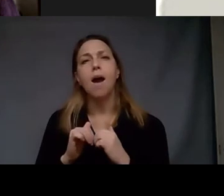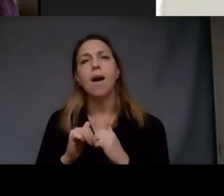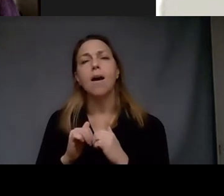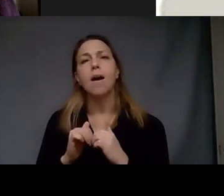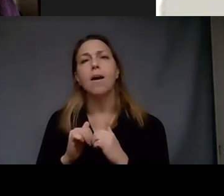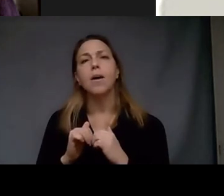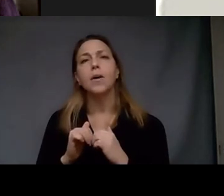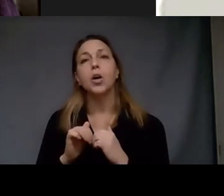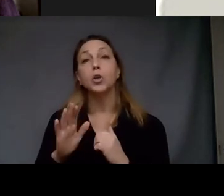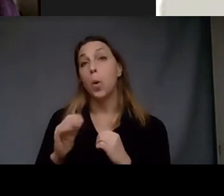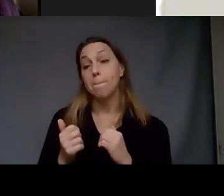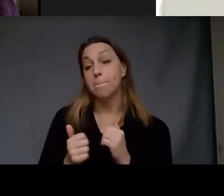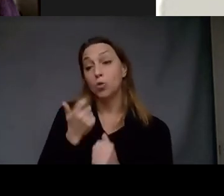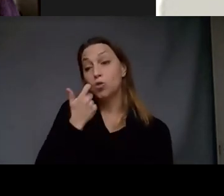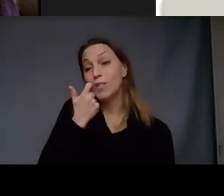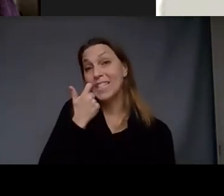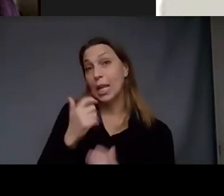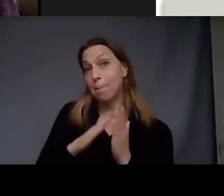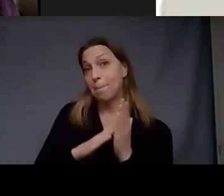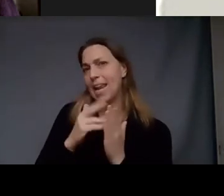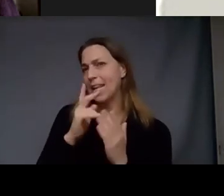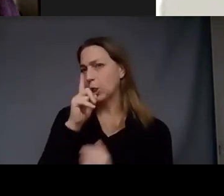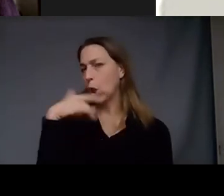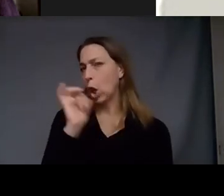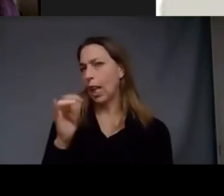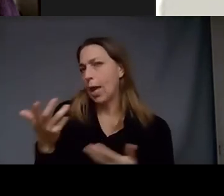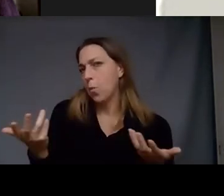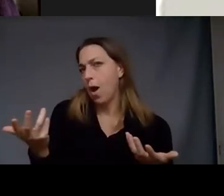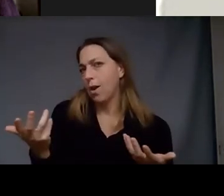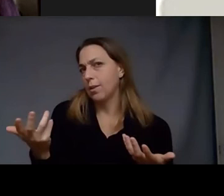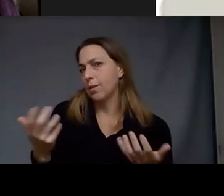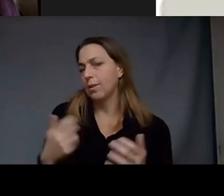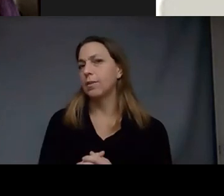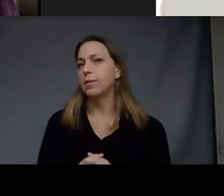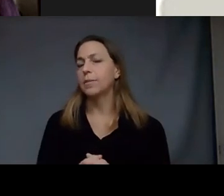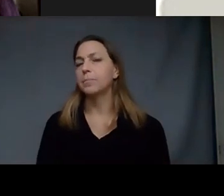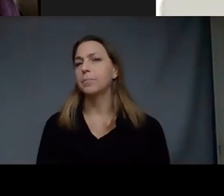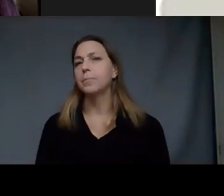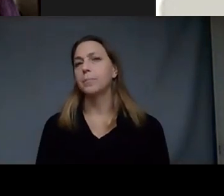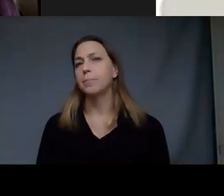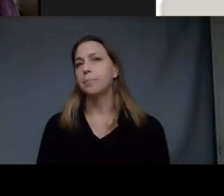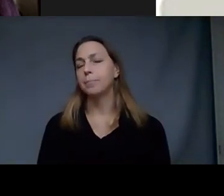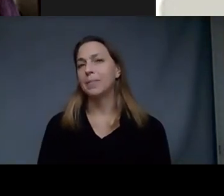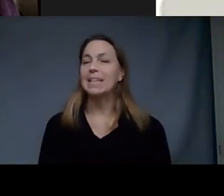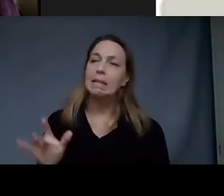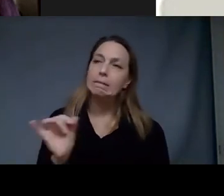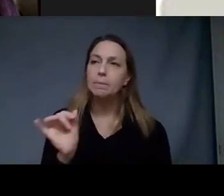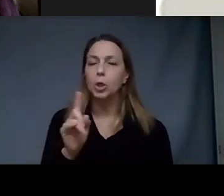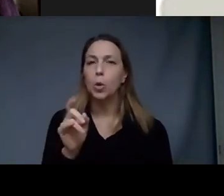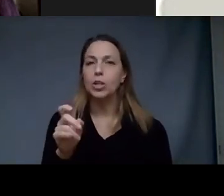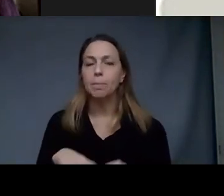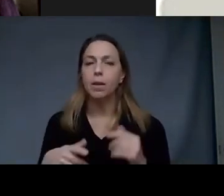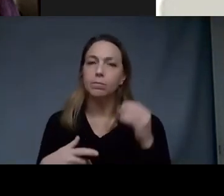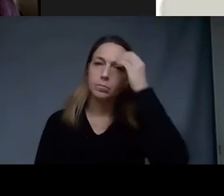what your more recent paintings look like so how they kind of evolved from that so it is very similar but I don't know if you could elaborate more on that well